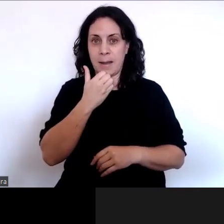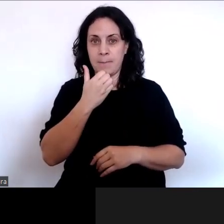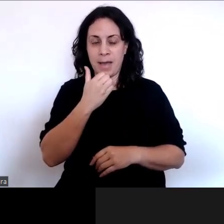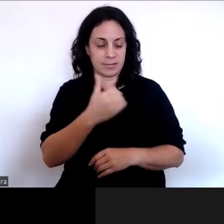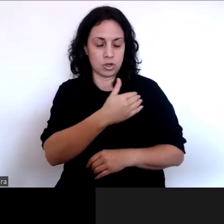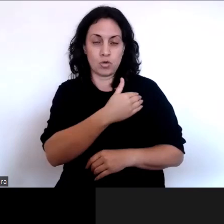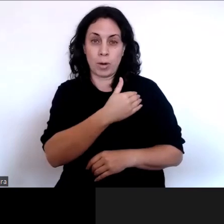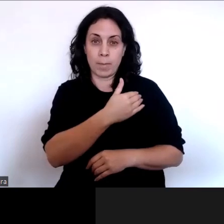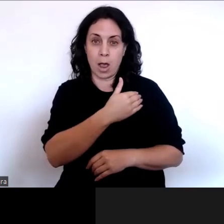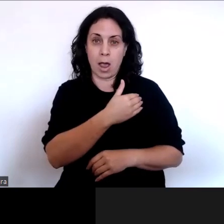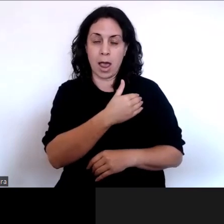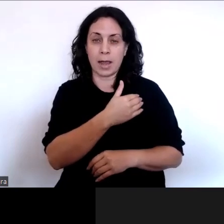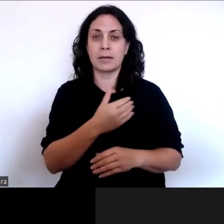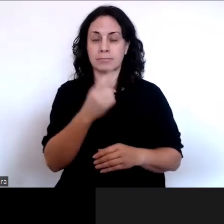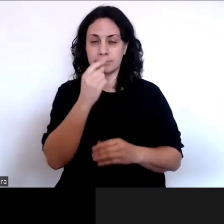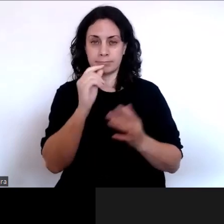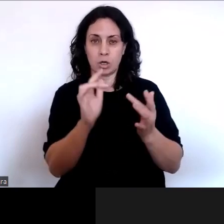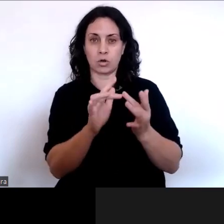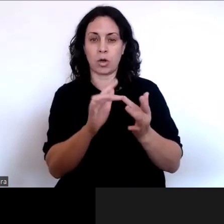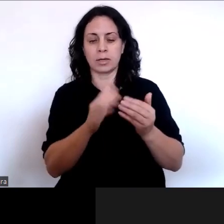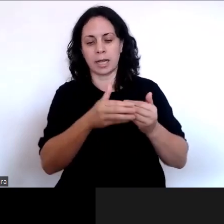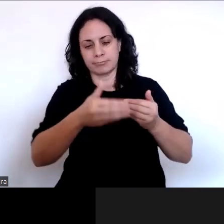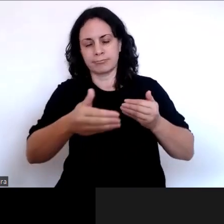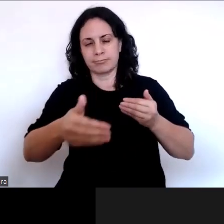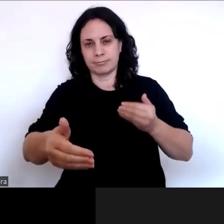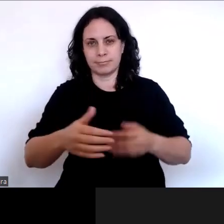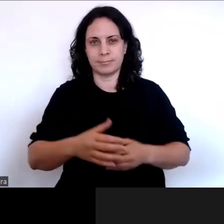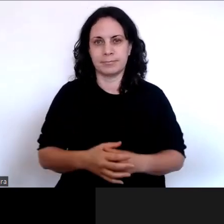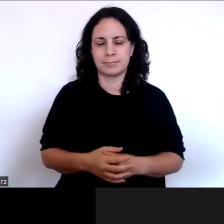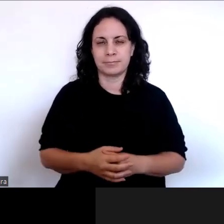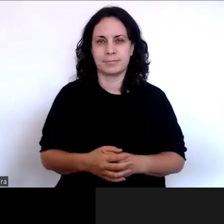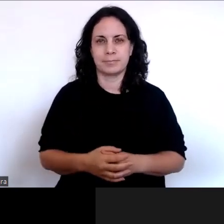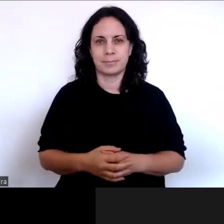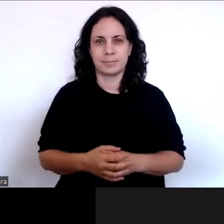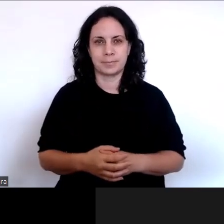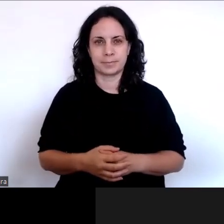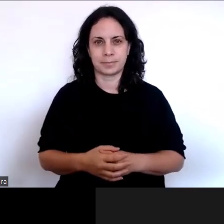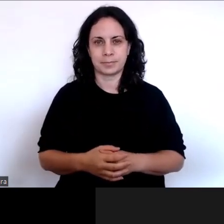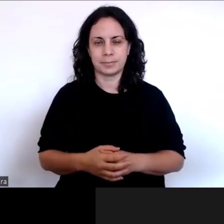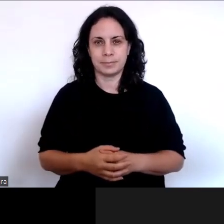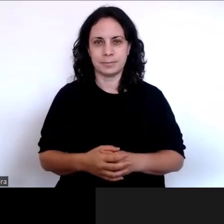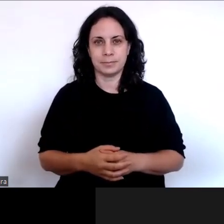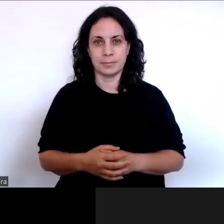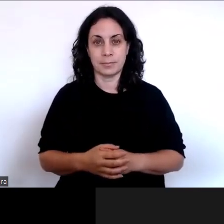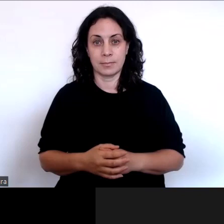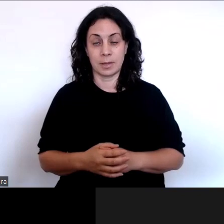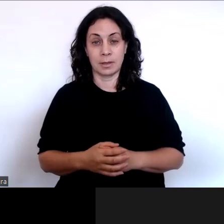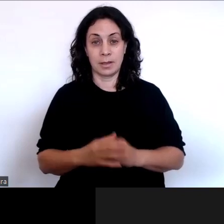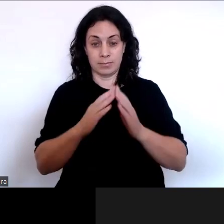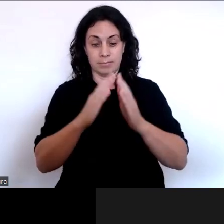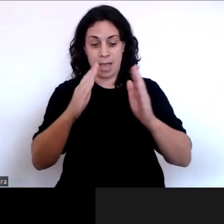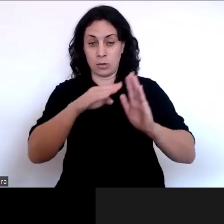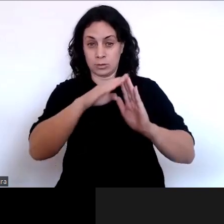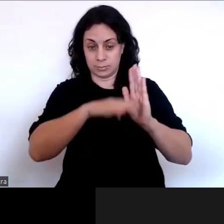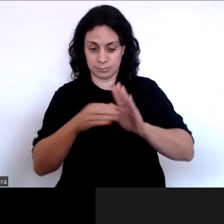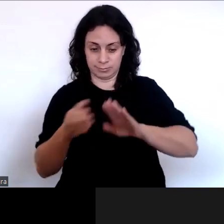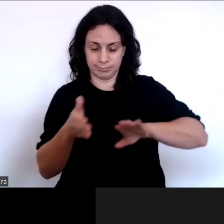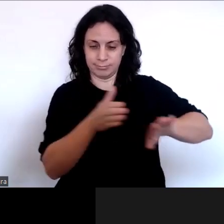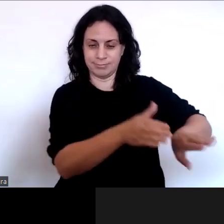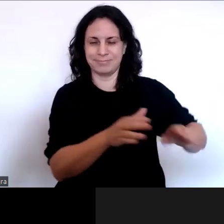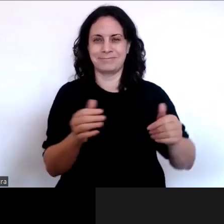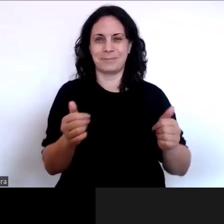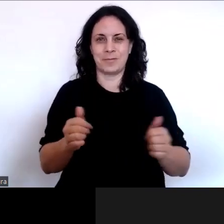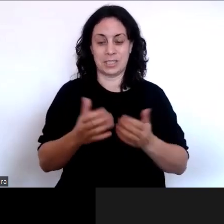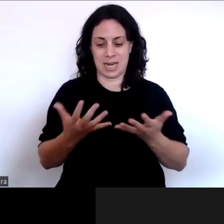how to contact them, it will be there for you. So that's the housekeeping done. Now we'll